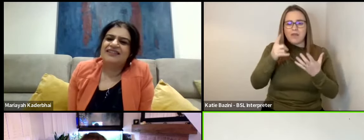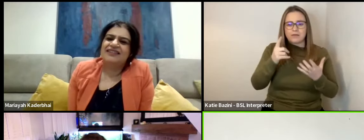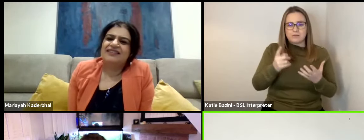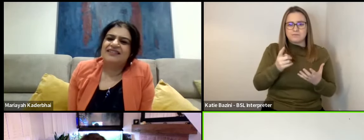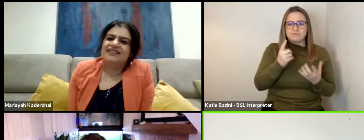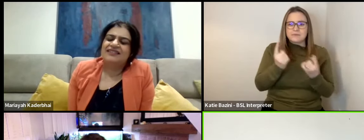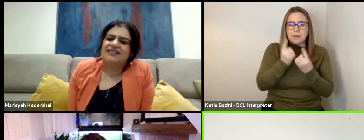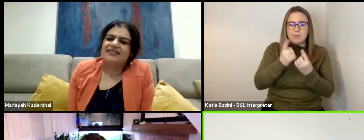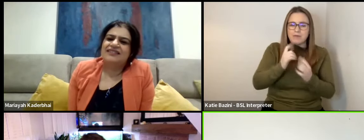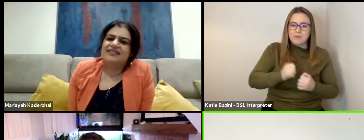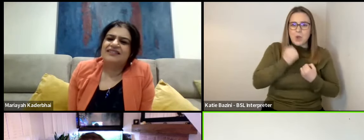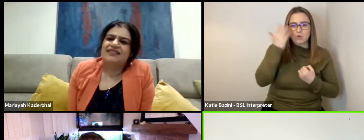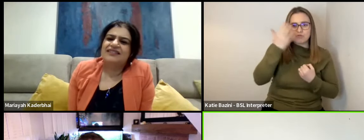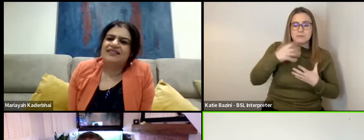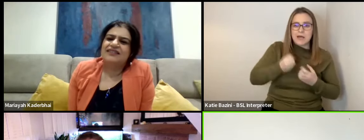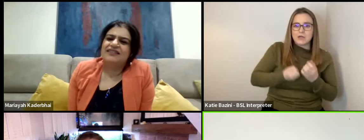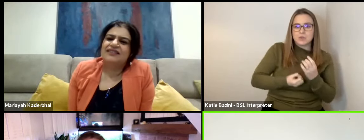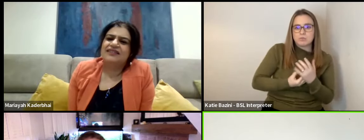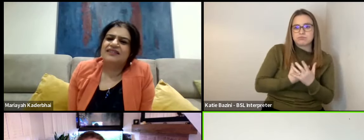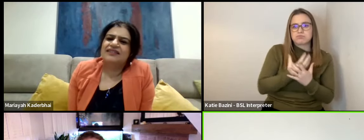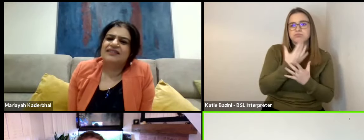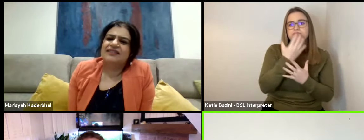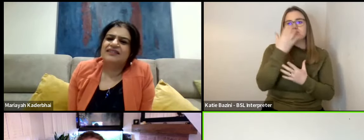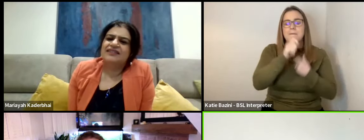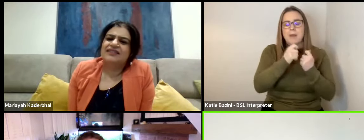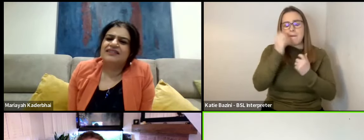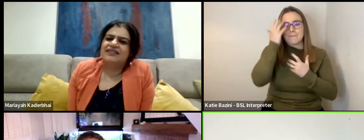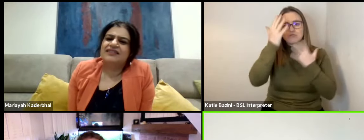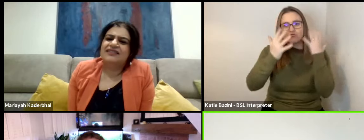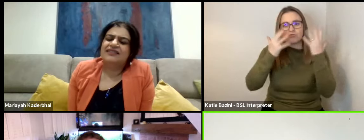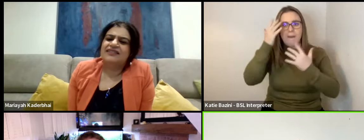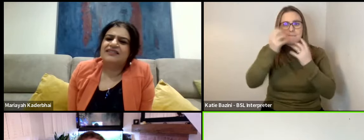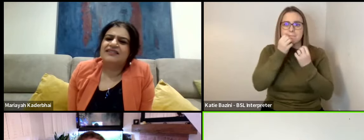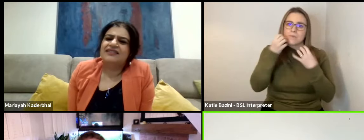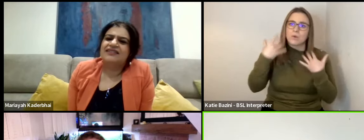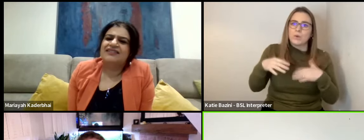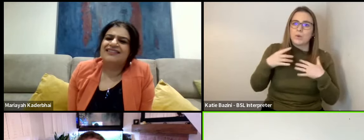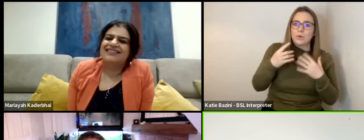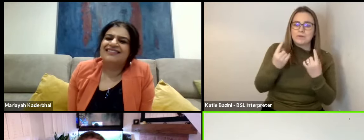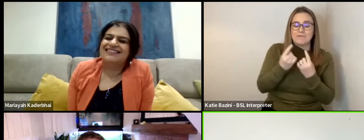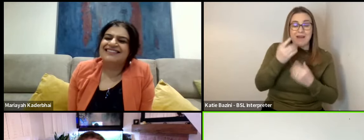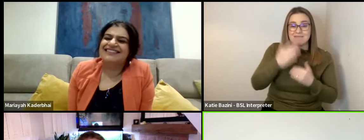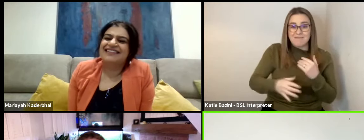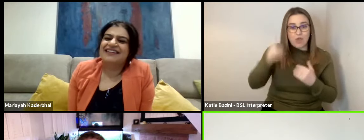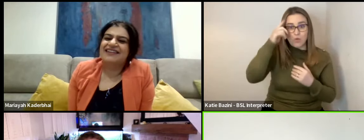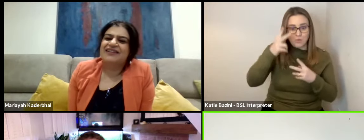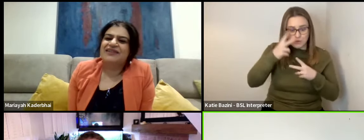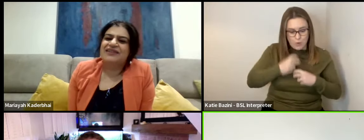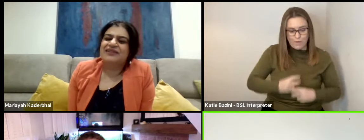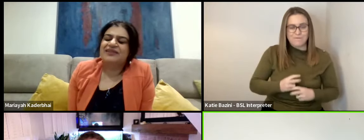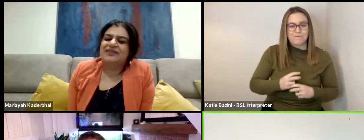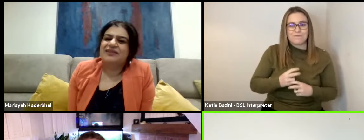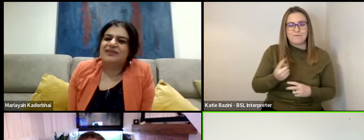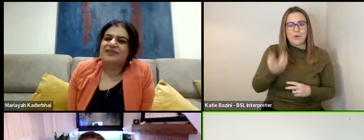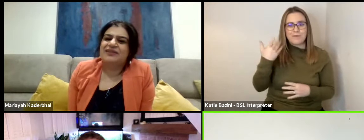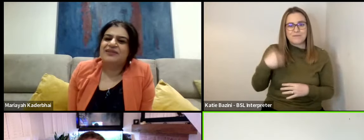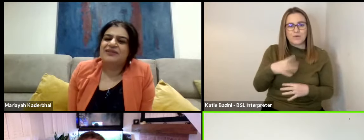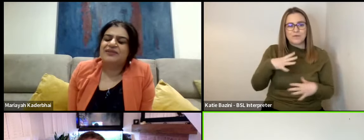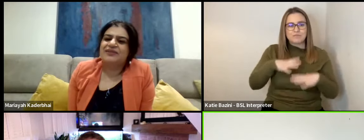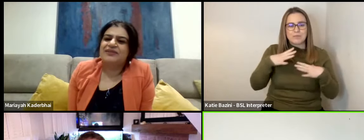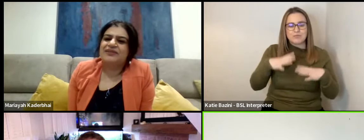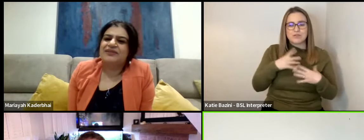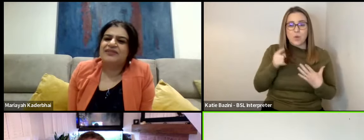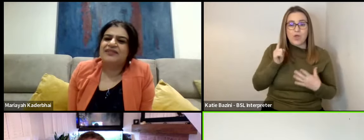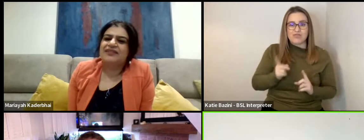the bottom of the well kind of gets a little bit more interesting and stuff comes up, which I never would have thought of looking there for before. So